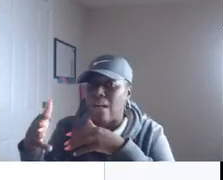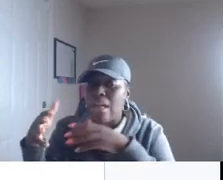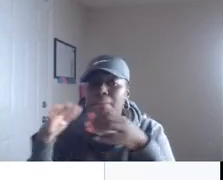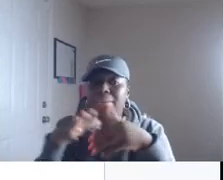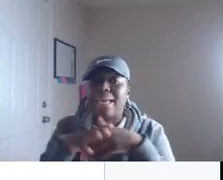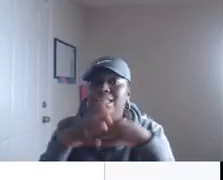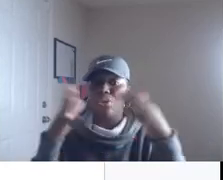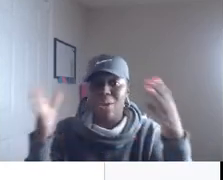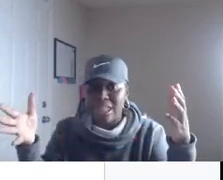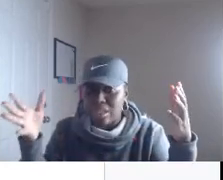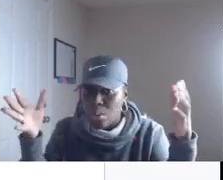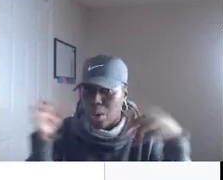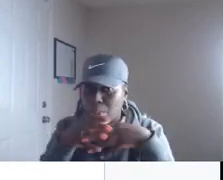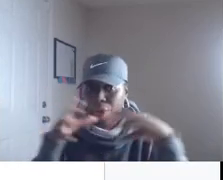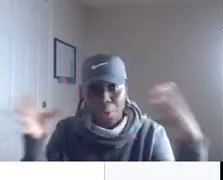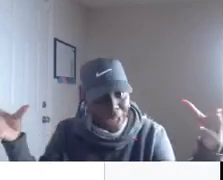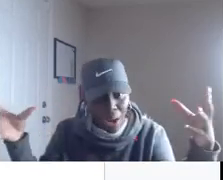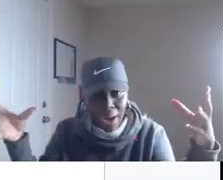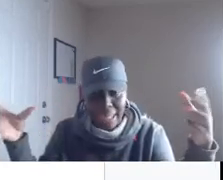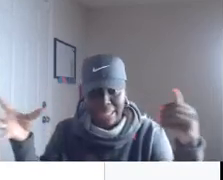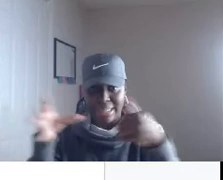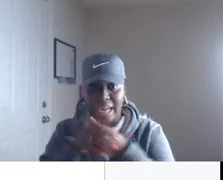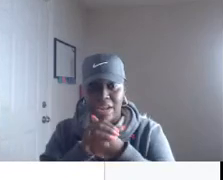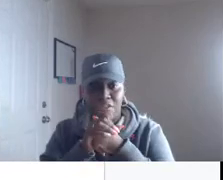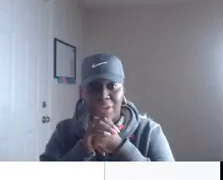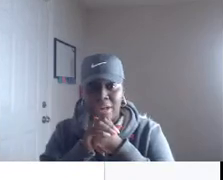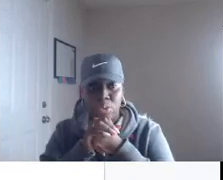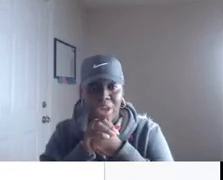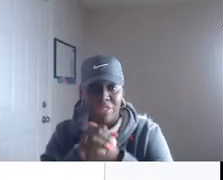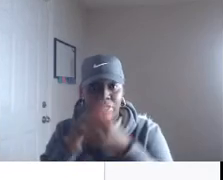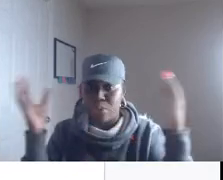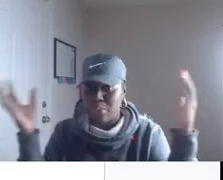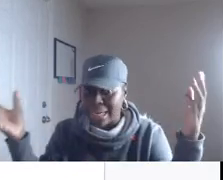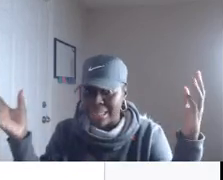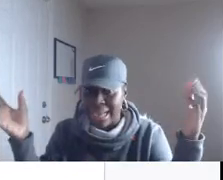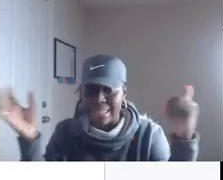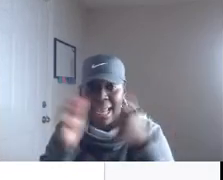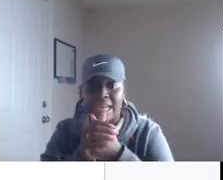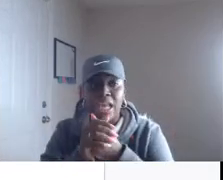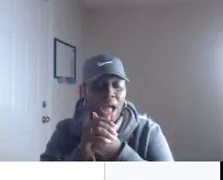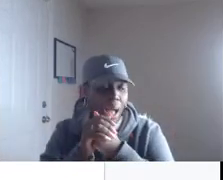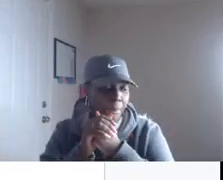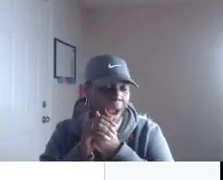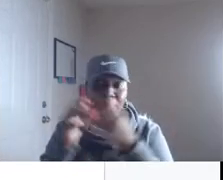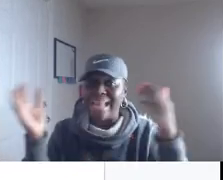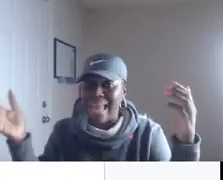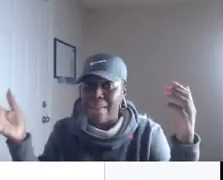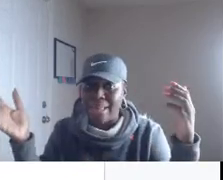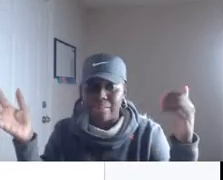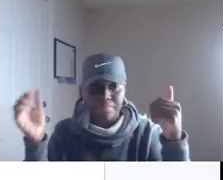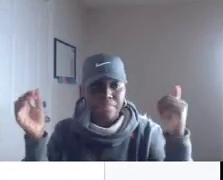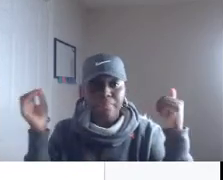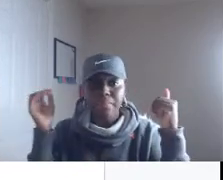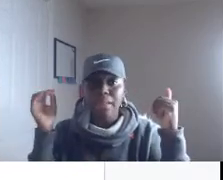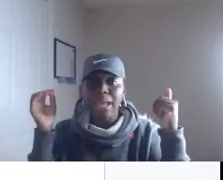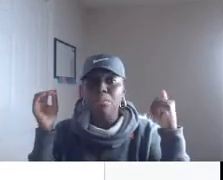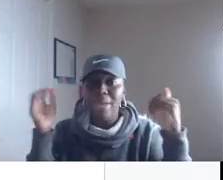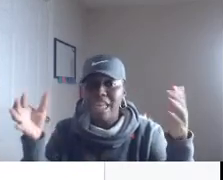on now because you guys know where we currently are in the state of affairs with the united states and um our pandemic